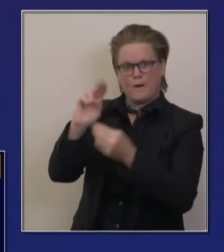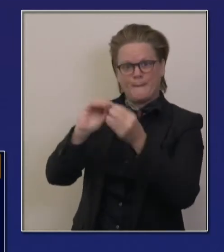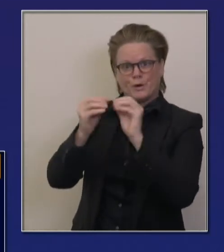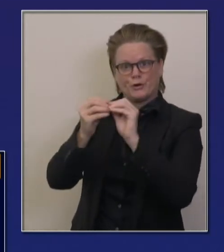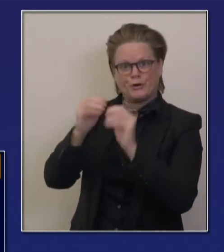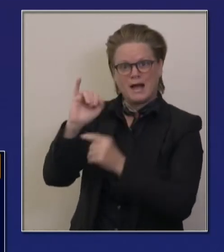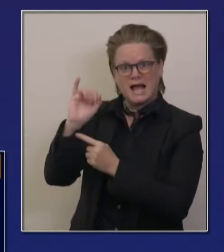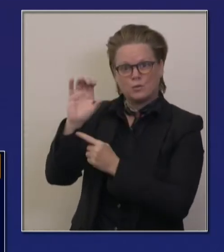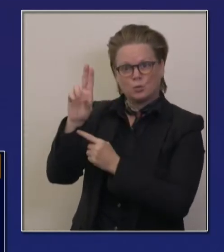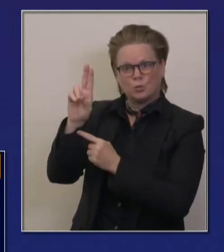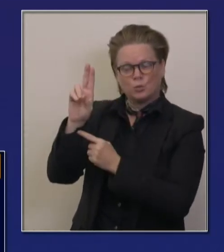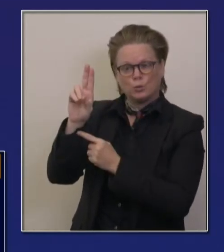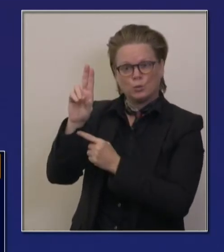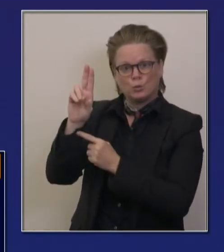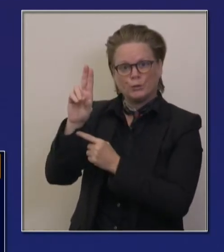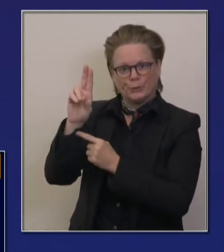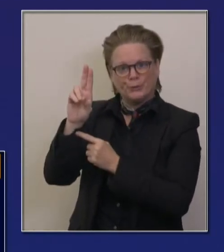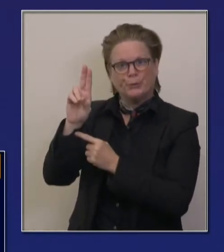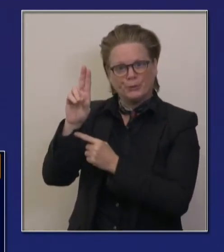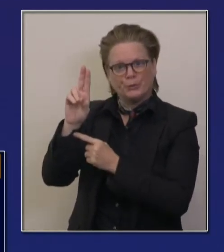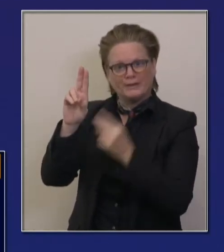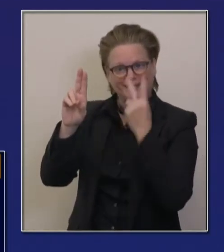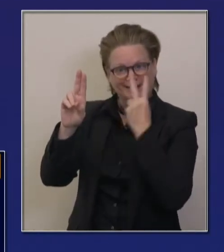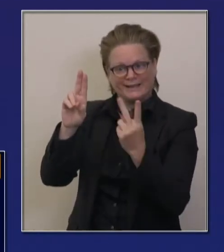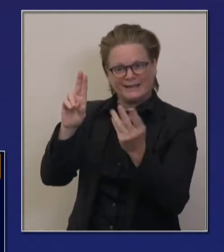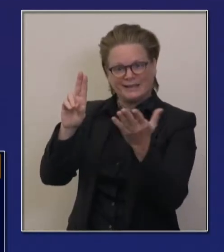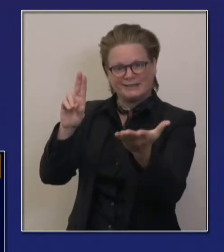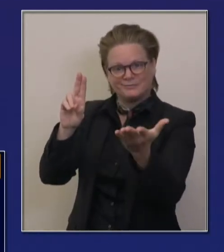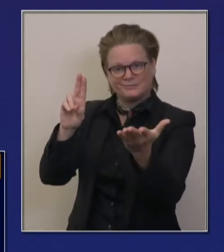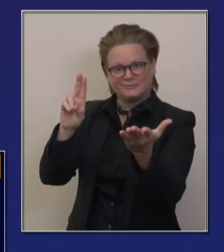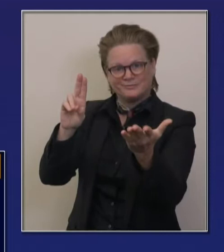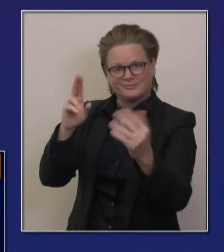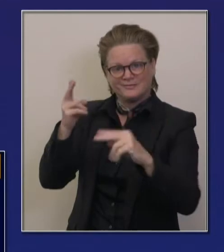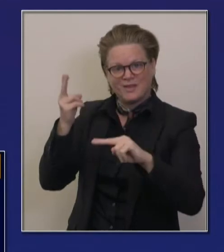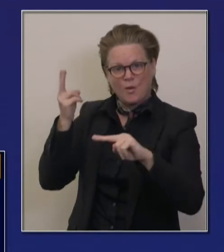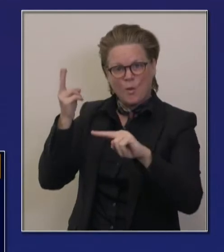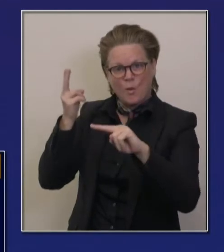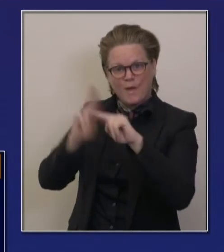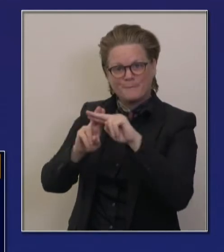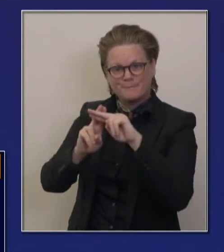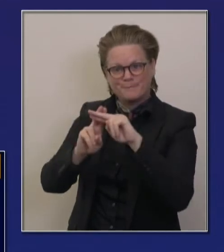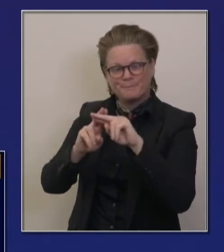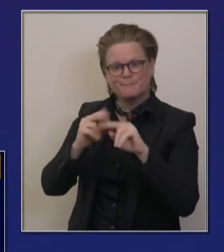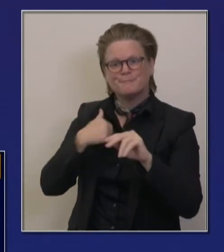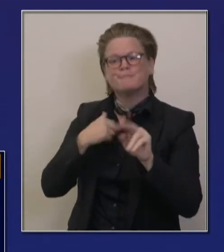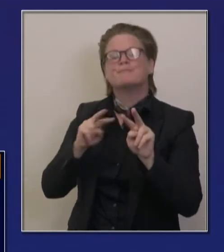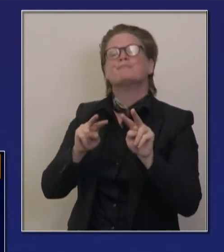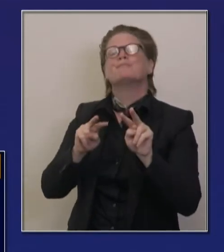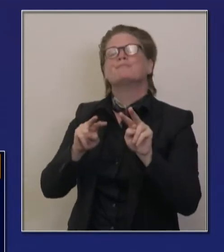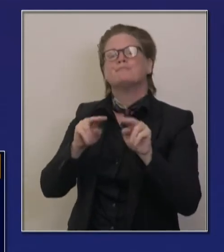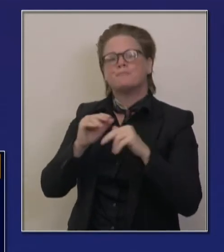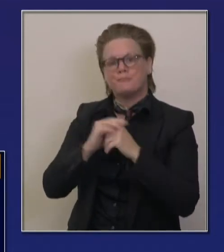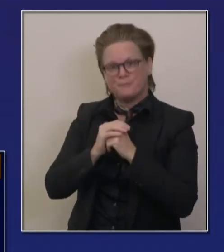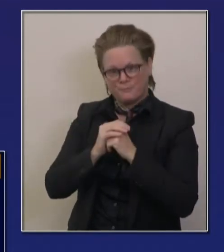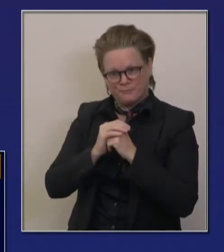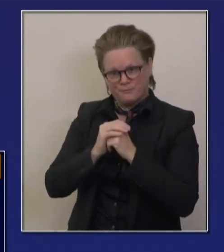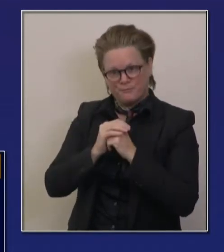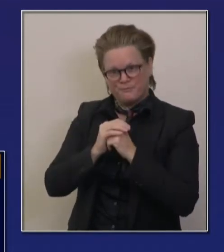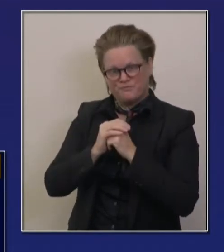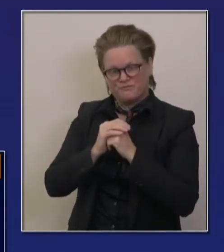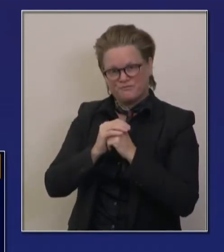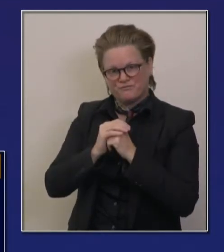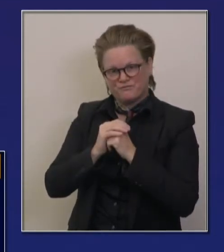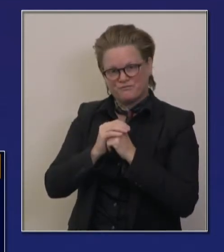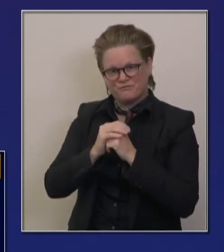We were certainly highlighted in the last 24 hours where a number of new requirements went into effect in two